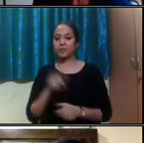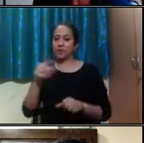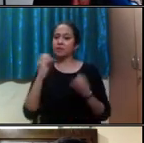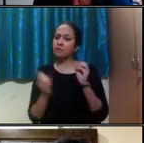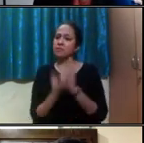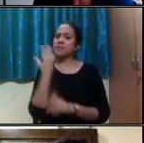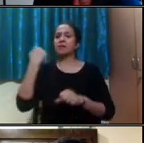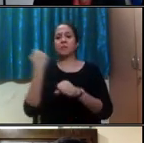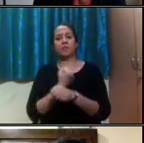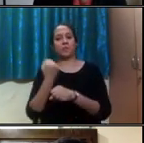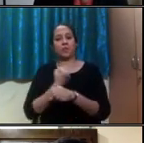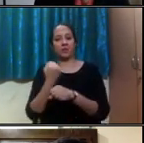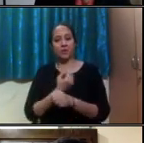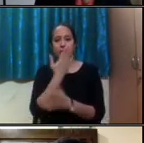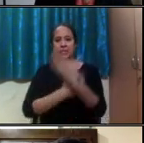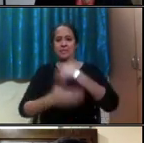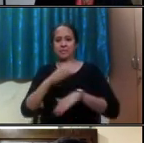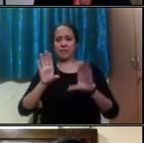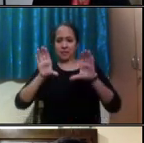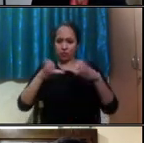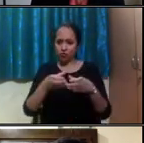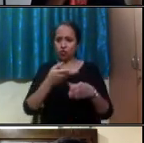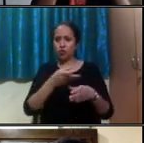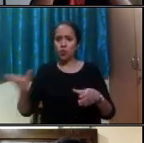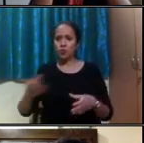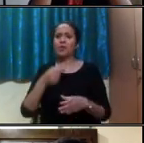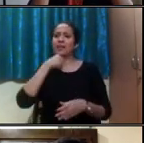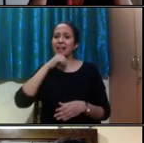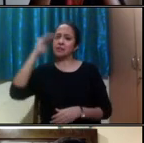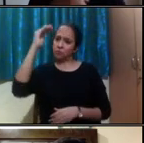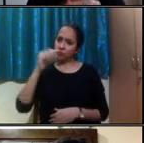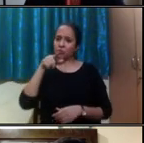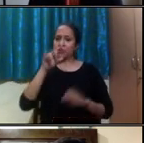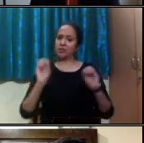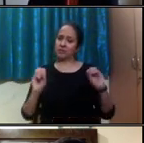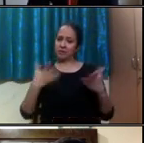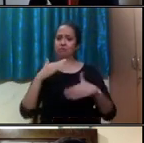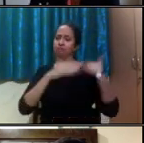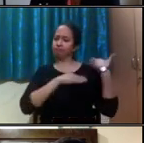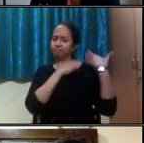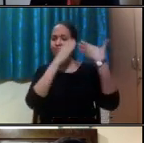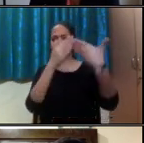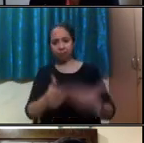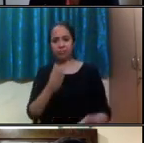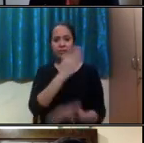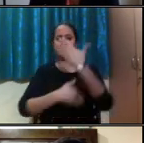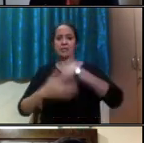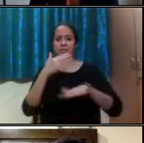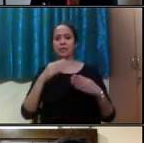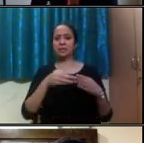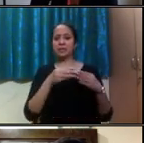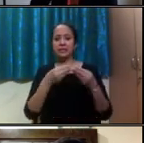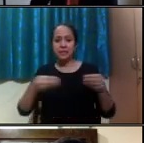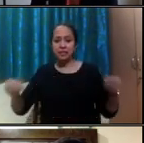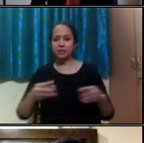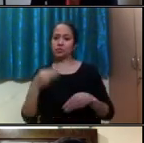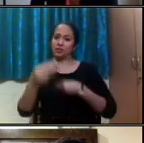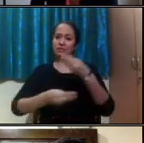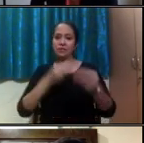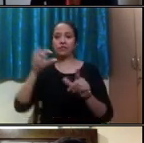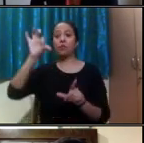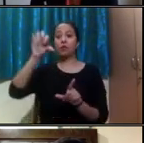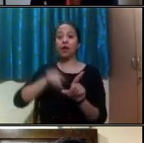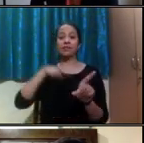with students with disabilities as an undergraduate student, and has been in the disability resource field professionally for nine years.